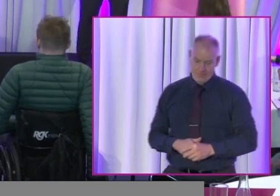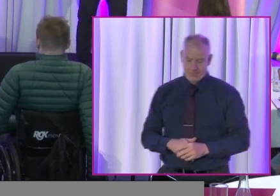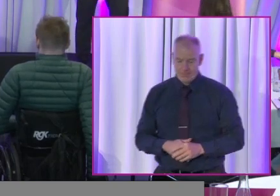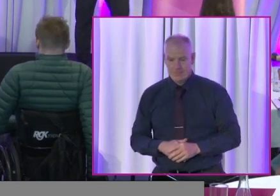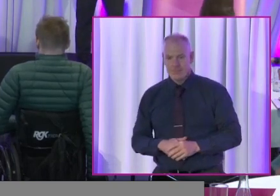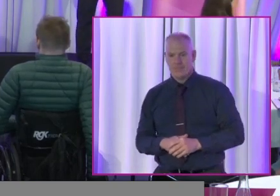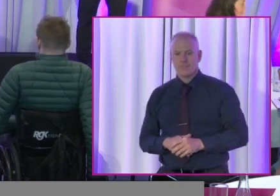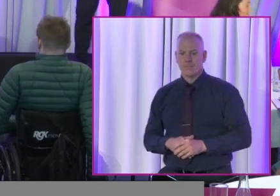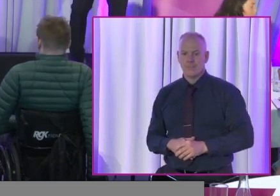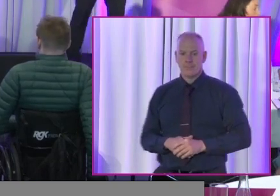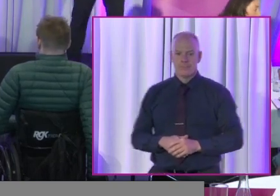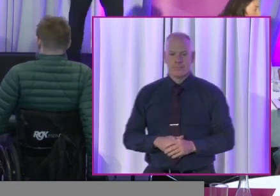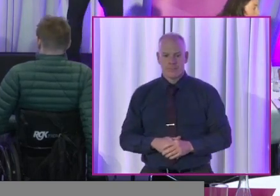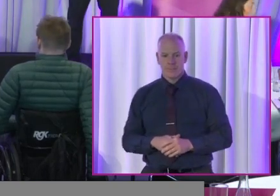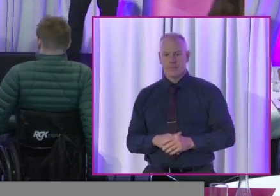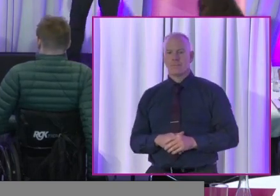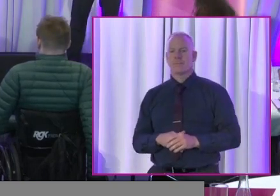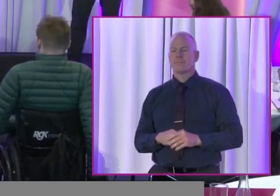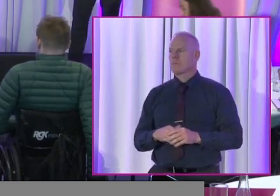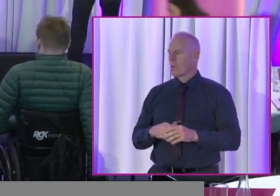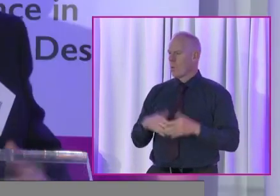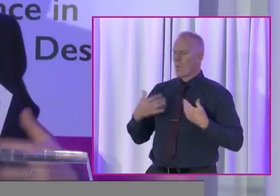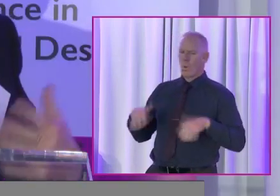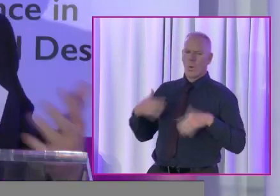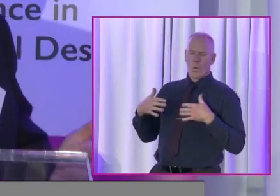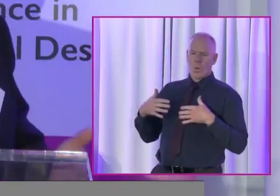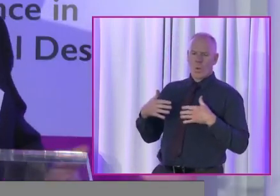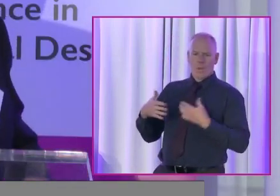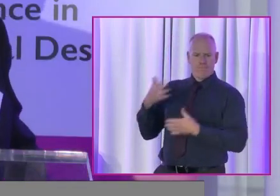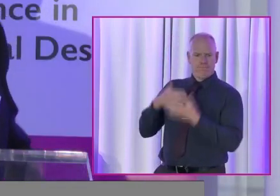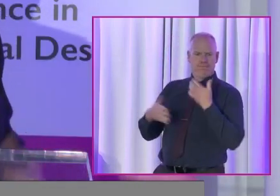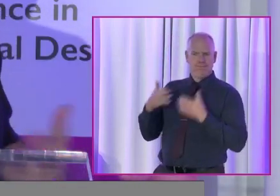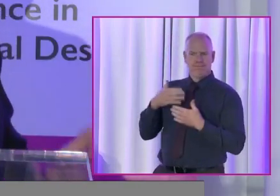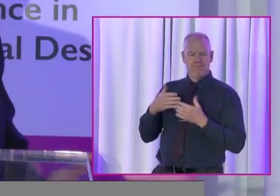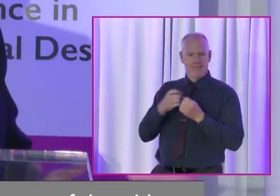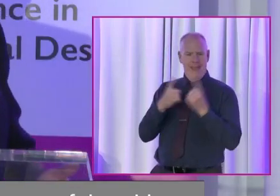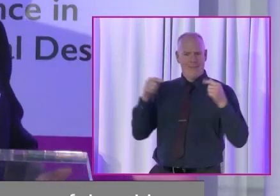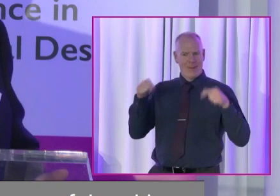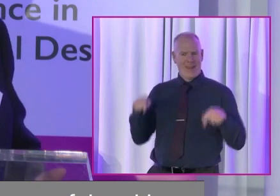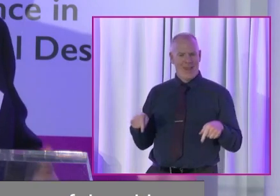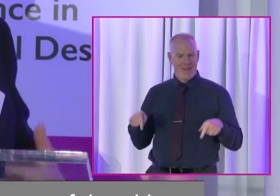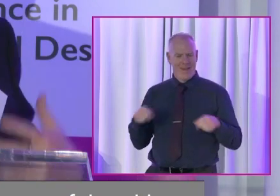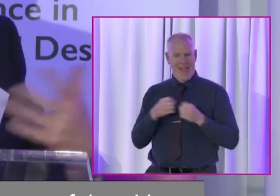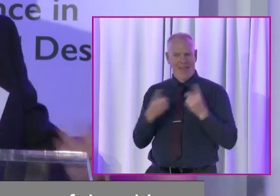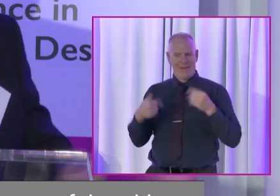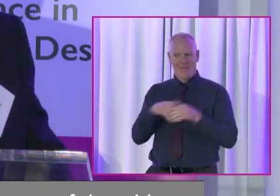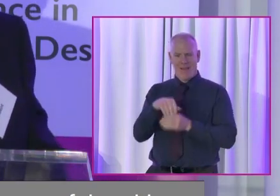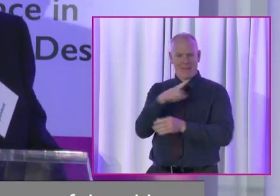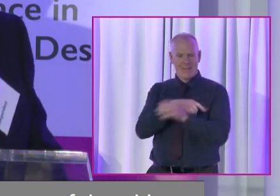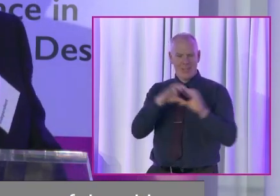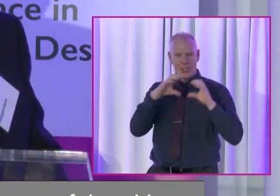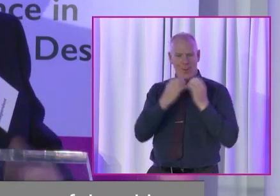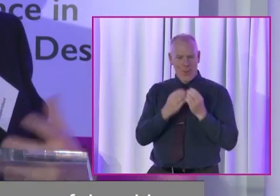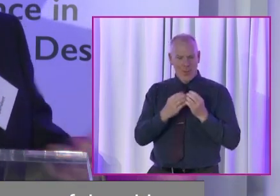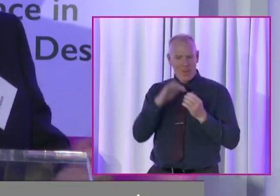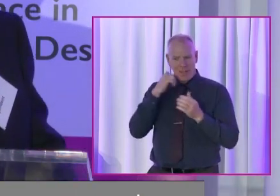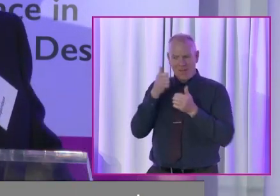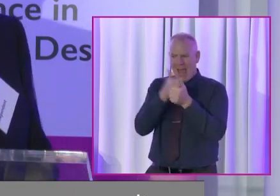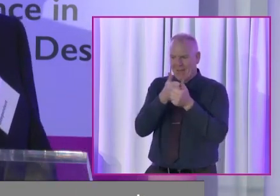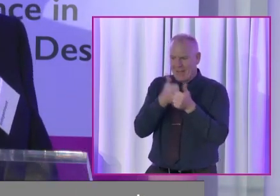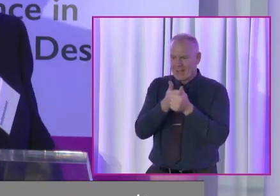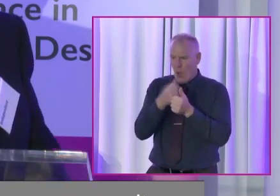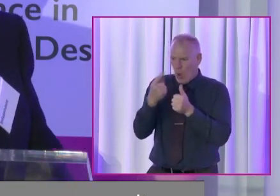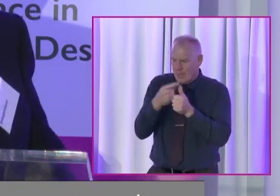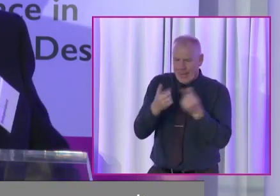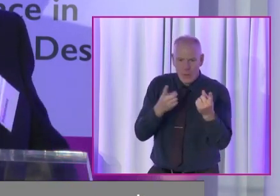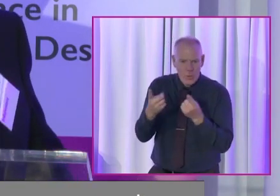Thanks very much. That was very, very powerful. And I think, you know, everybody in this room, everyone in our community, because of the advocacy de facto that